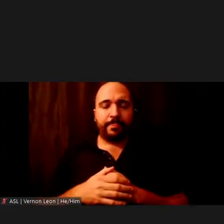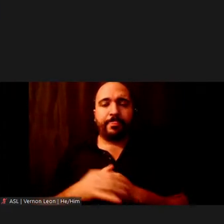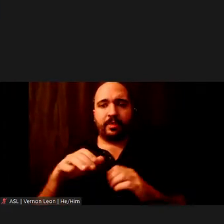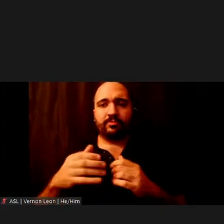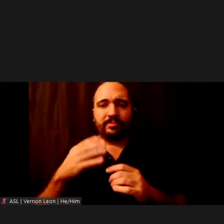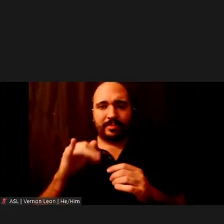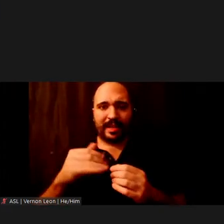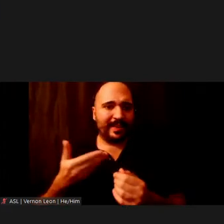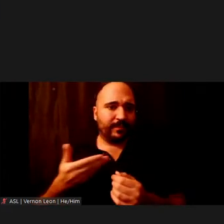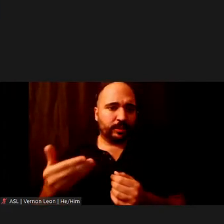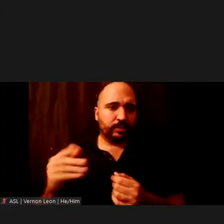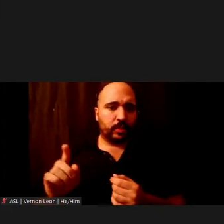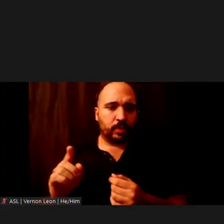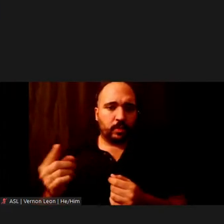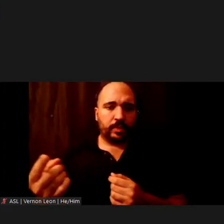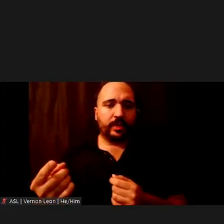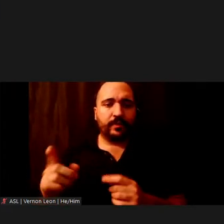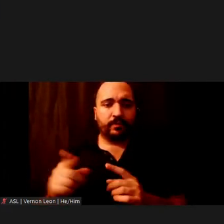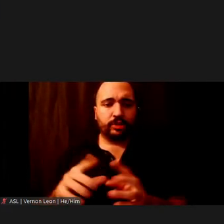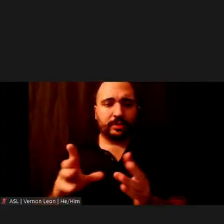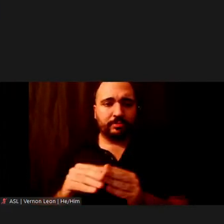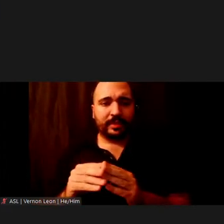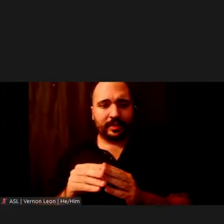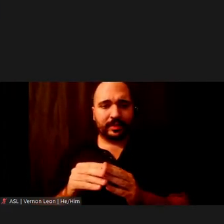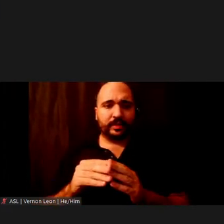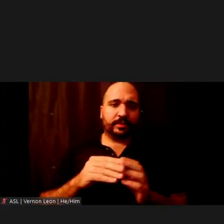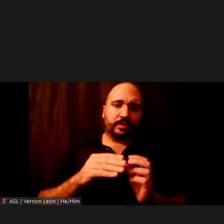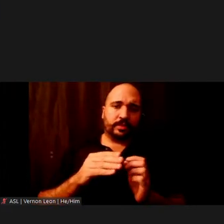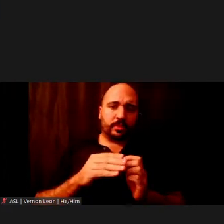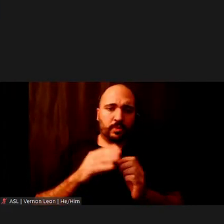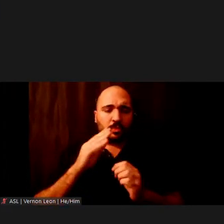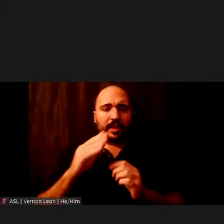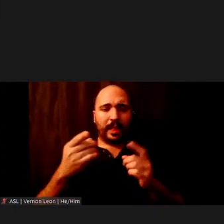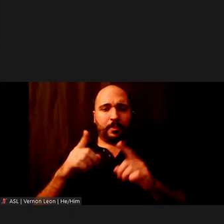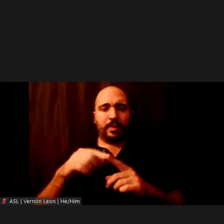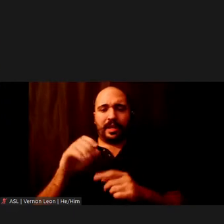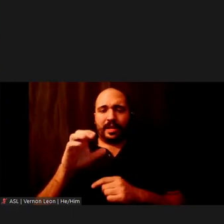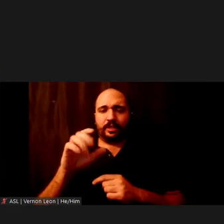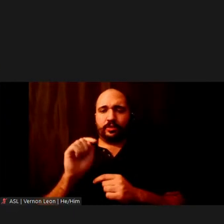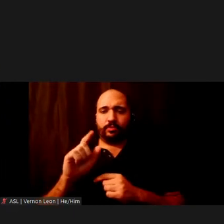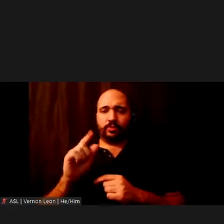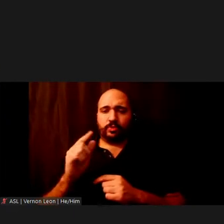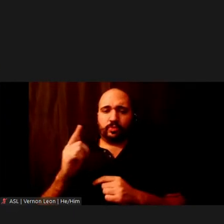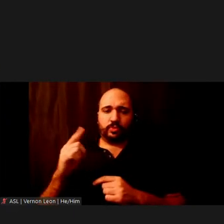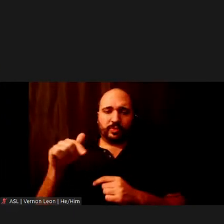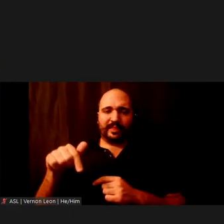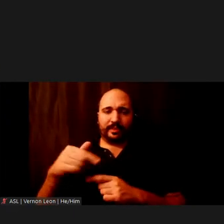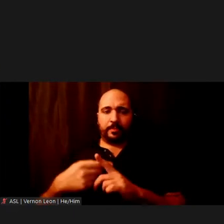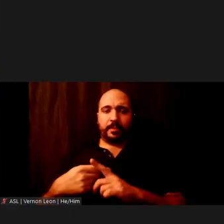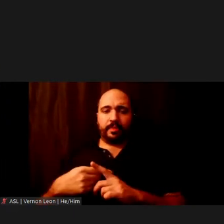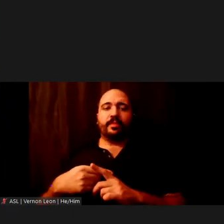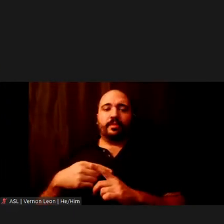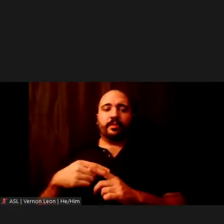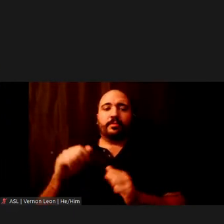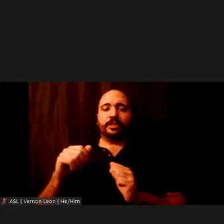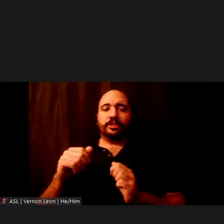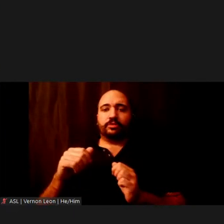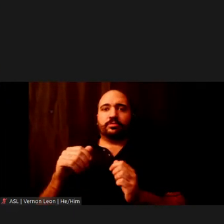by invitation only, and the first meeting will convene in October 2021. Potential participants will be contacted in advance.